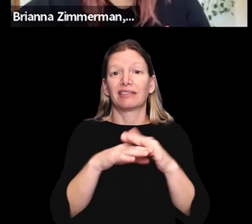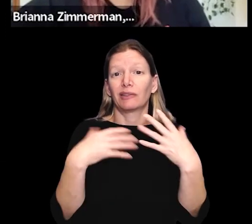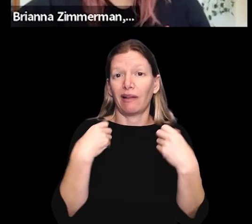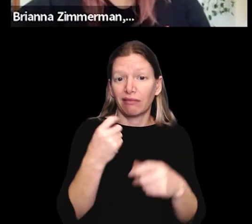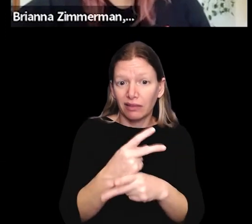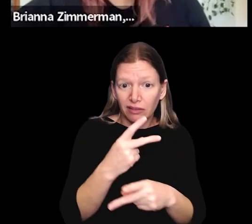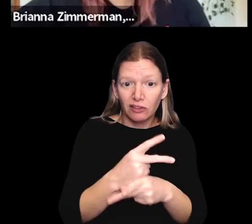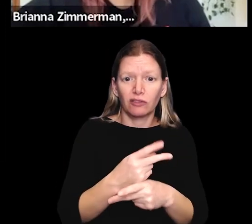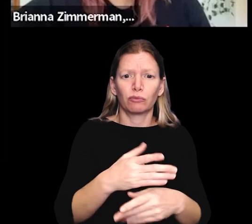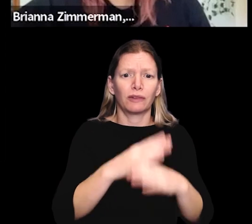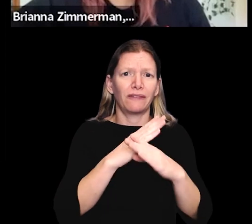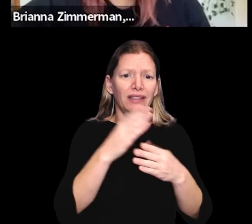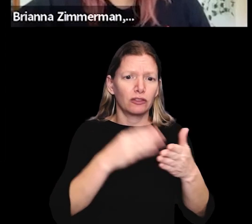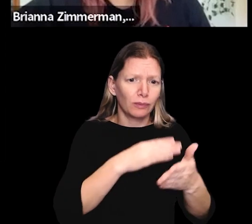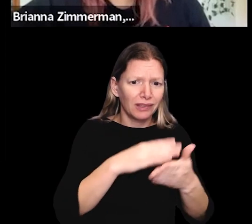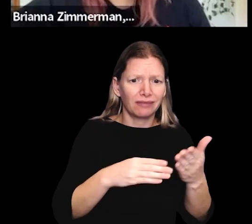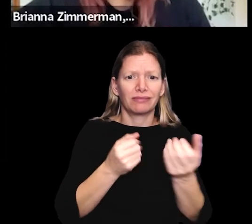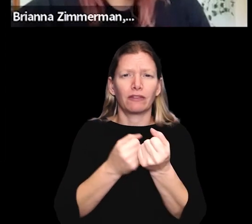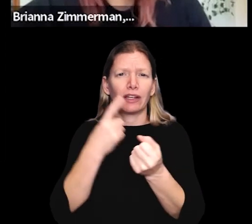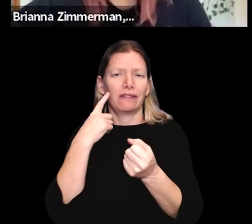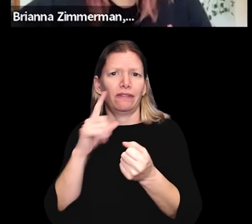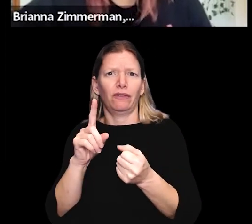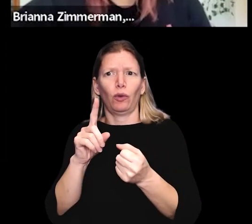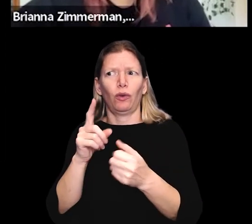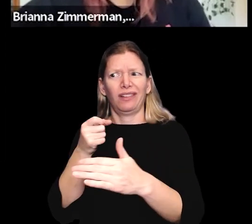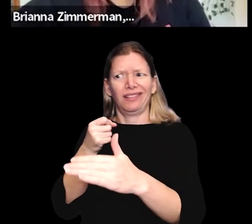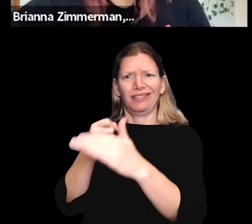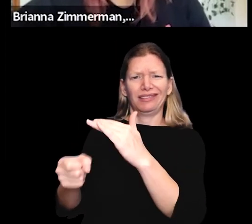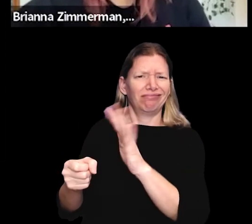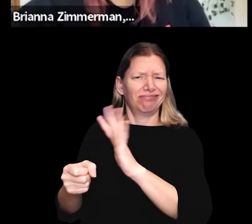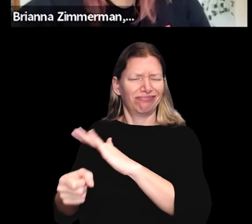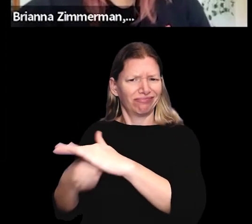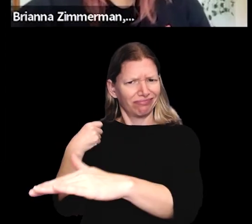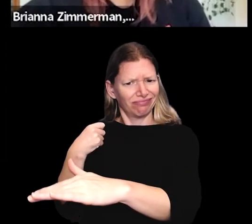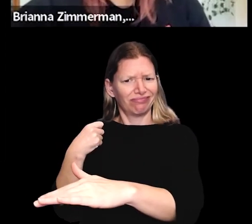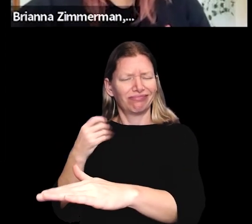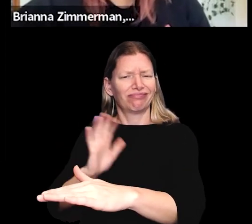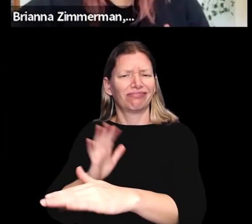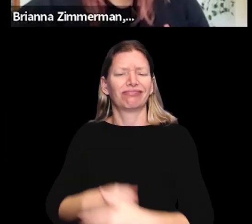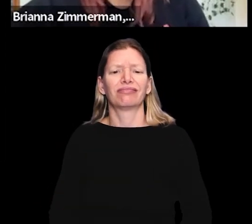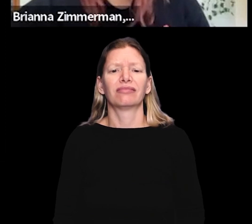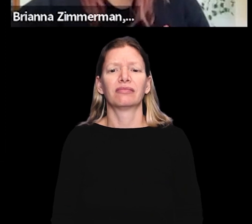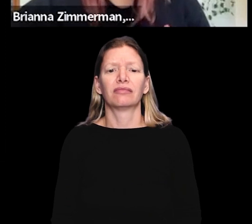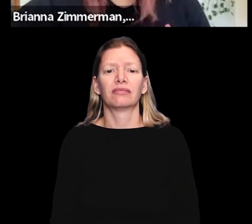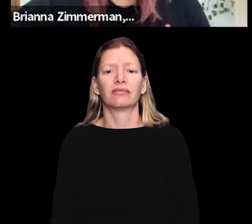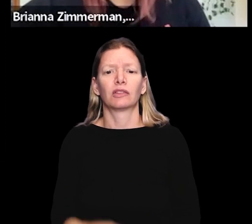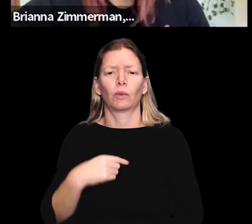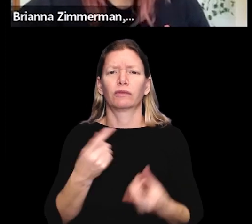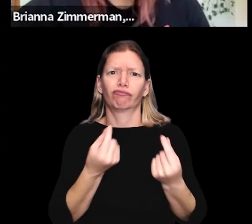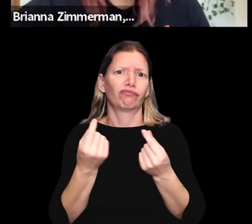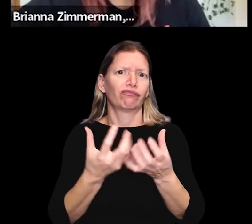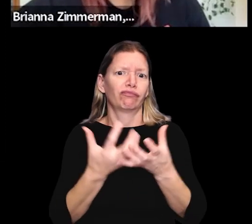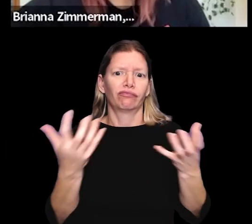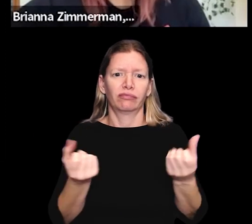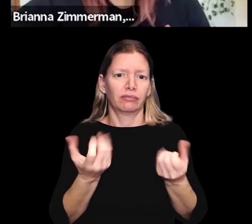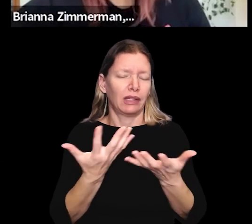increasing access to healthcare and preventing discrimination, and advocating for deinstitutionalization. So we do a